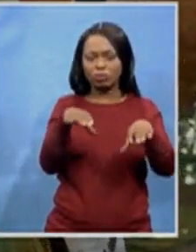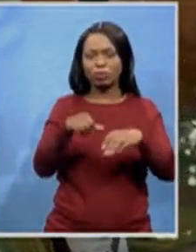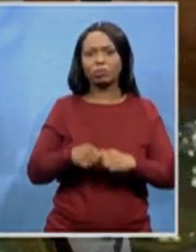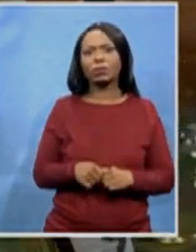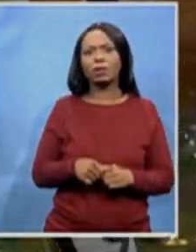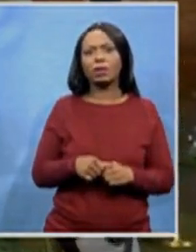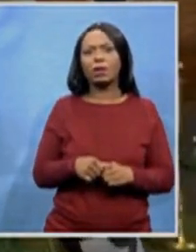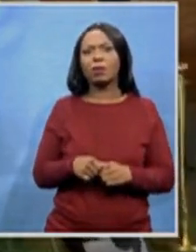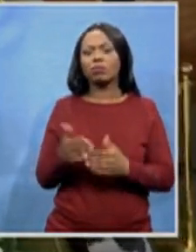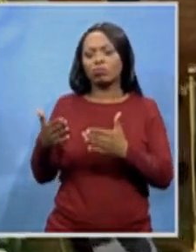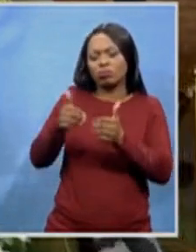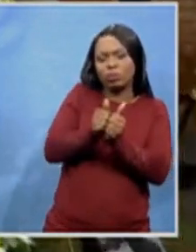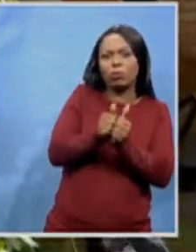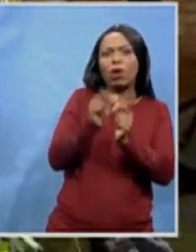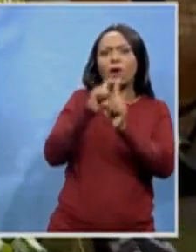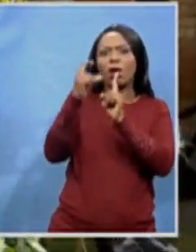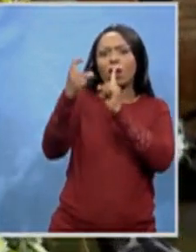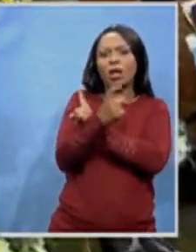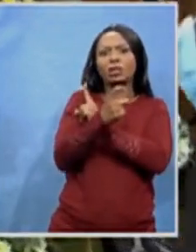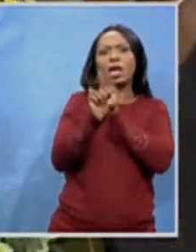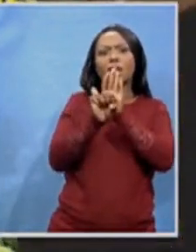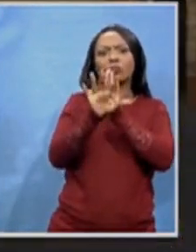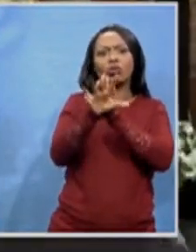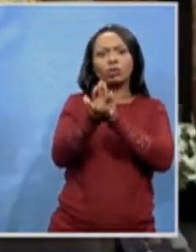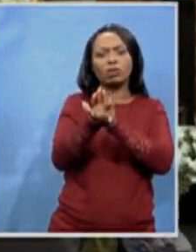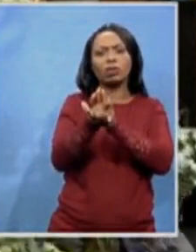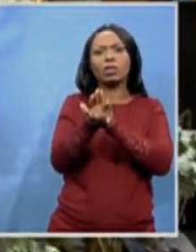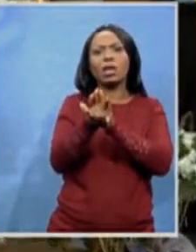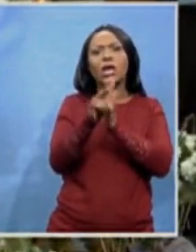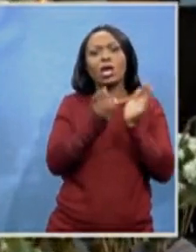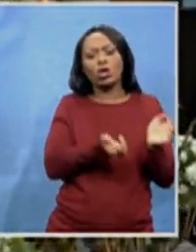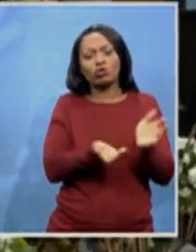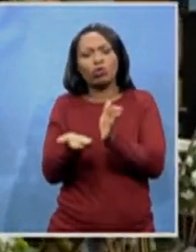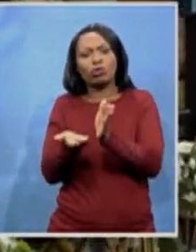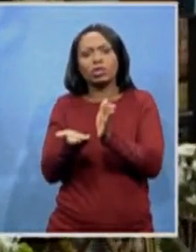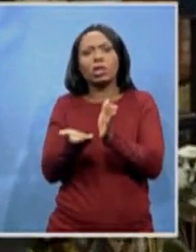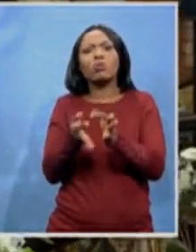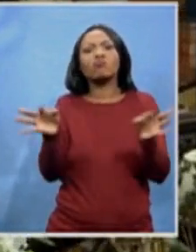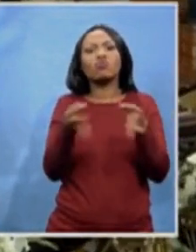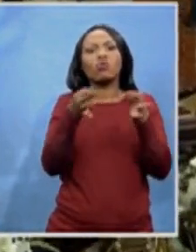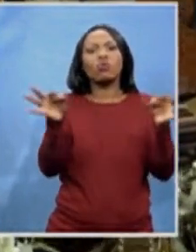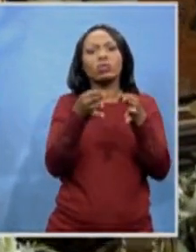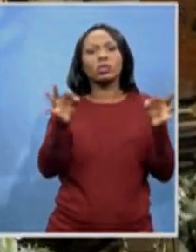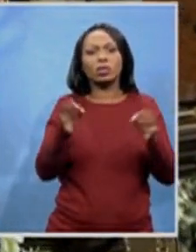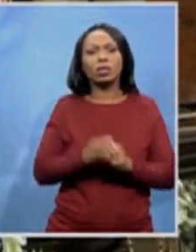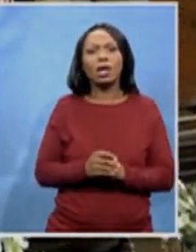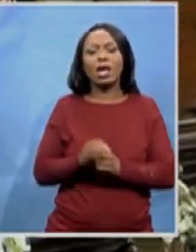erupting with the introduction of music, a genre called Guaito was born.